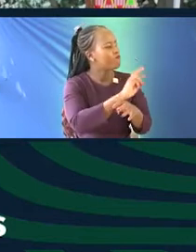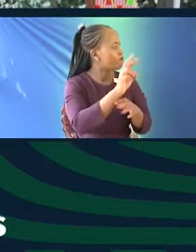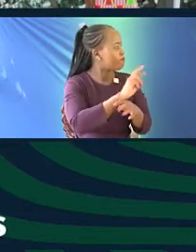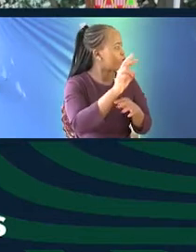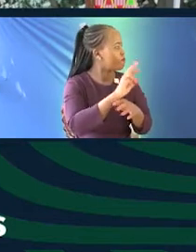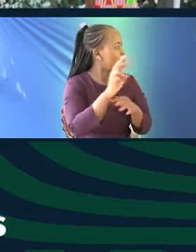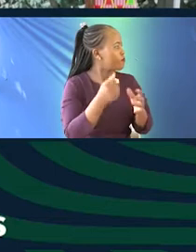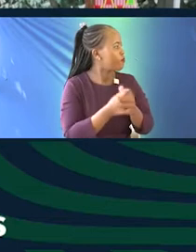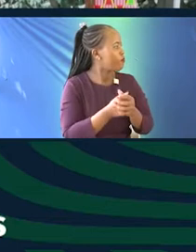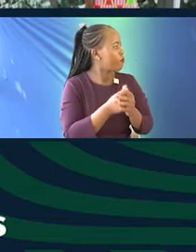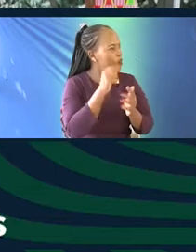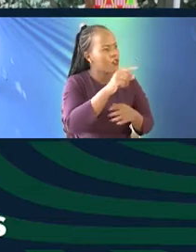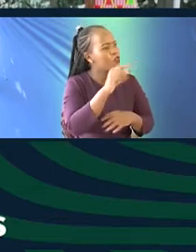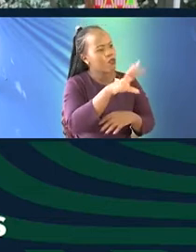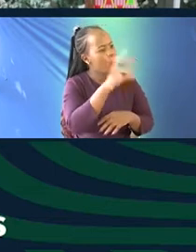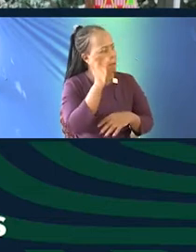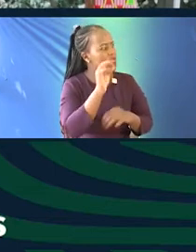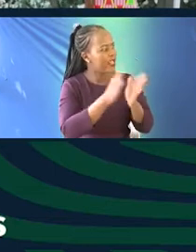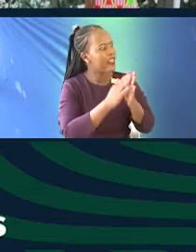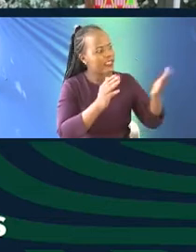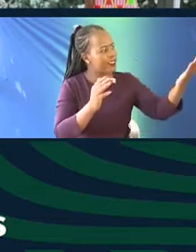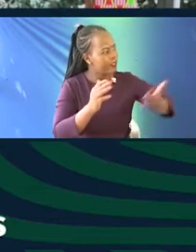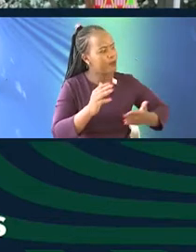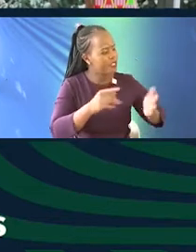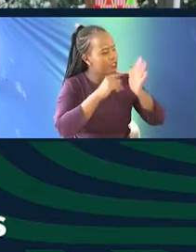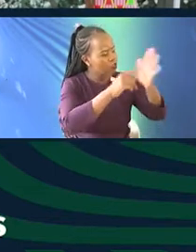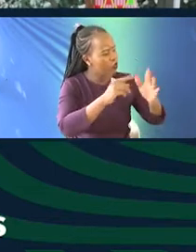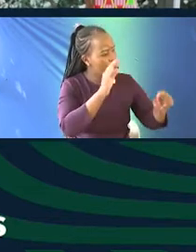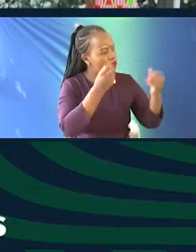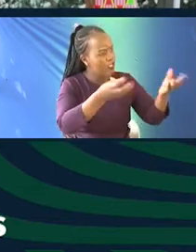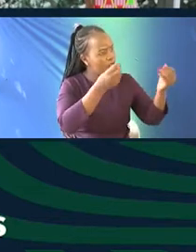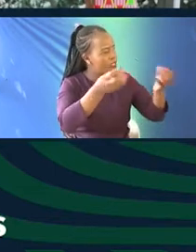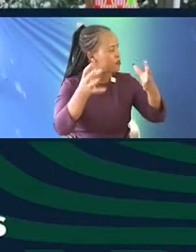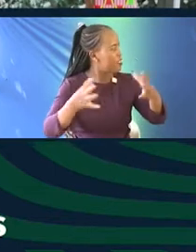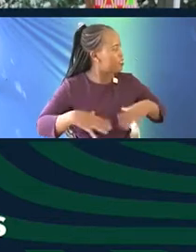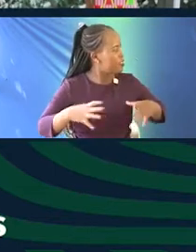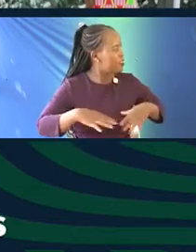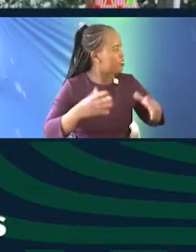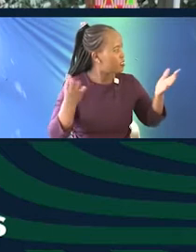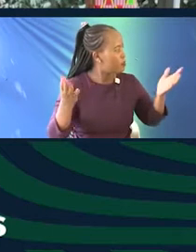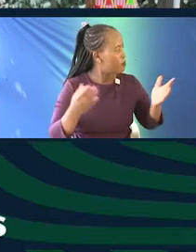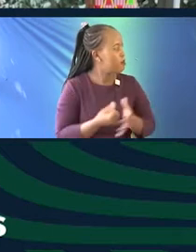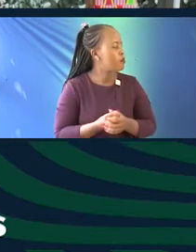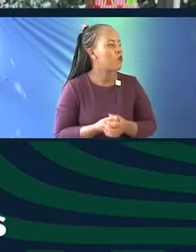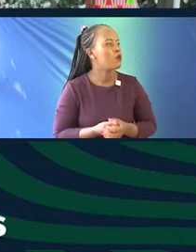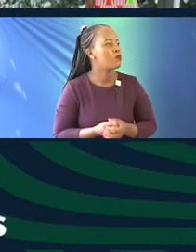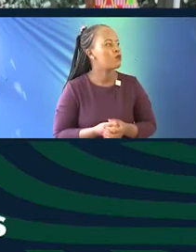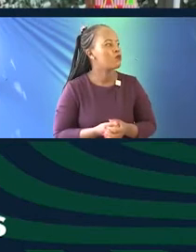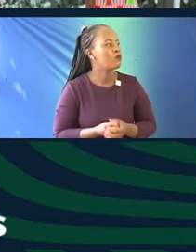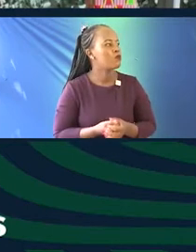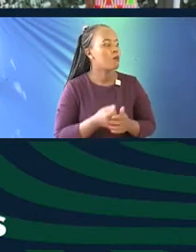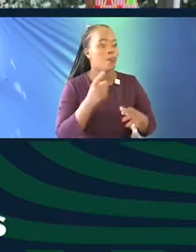done by... If you just don't mind picking it and bringing it here and showing so many people. Let's see if I can find one. If you can find one.